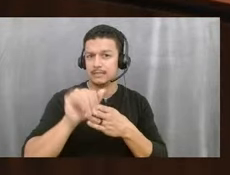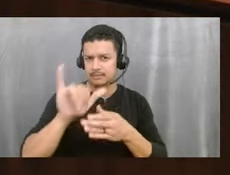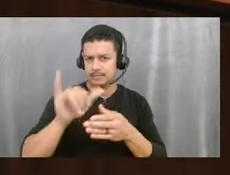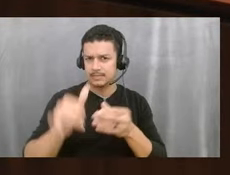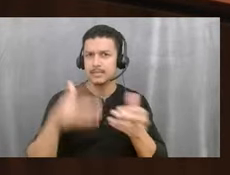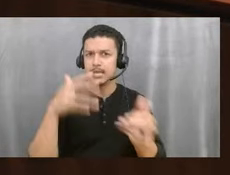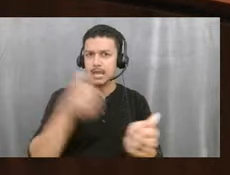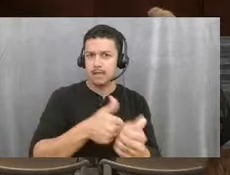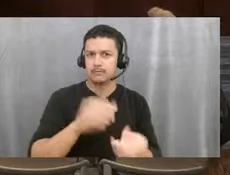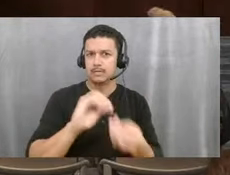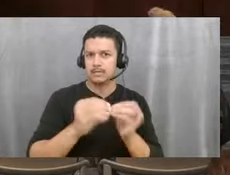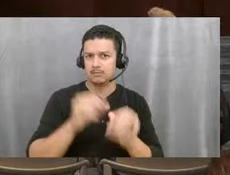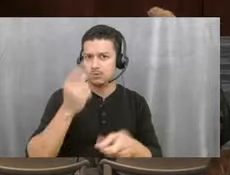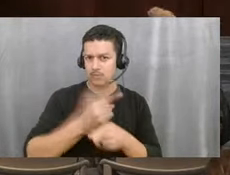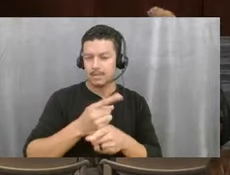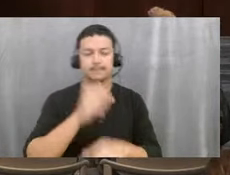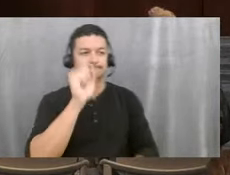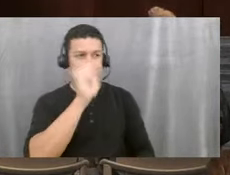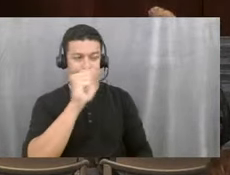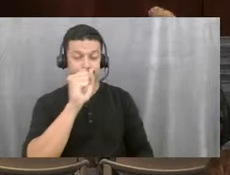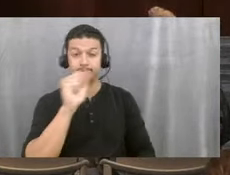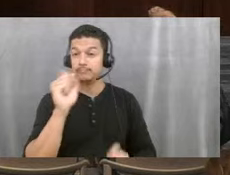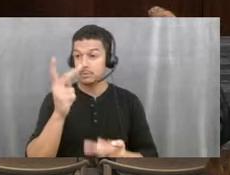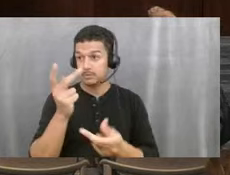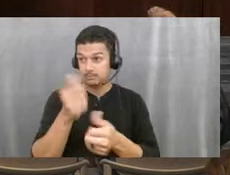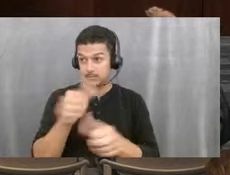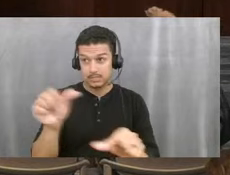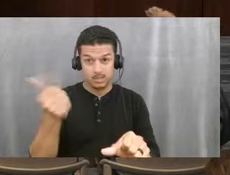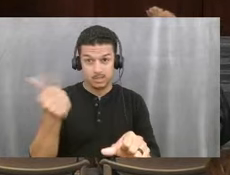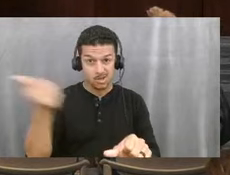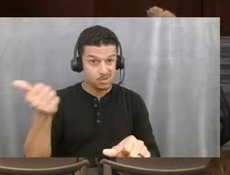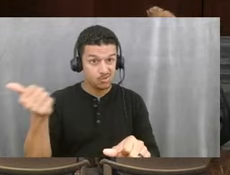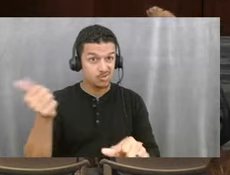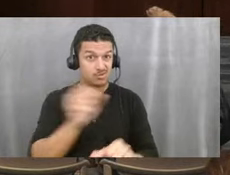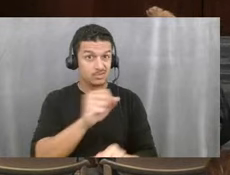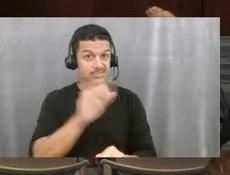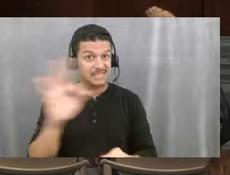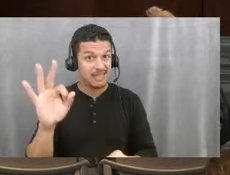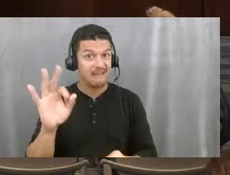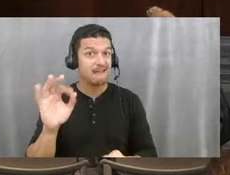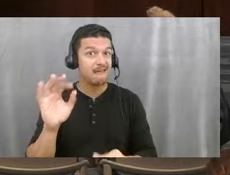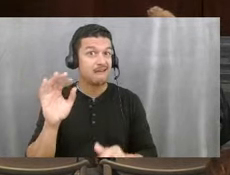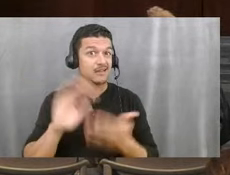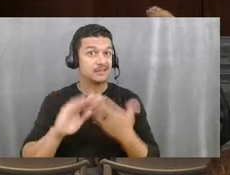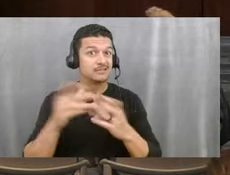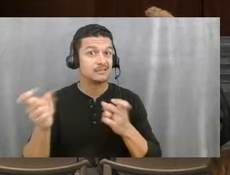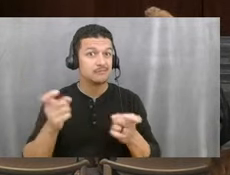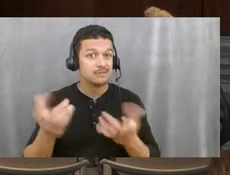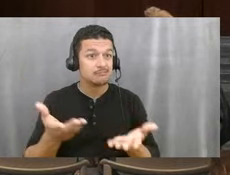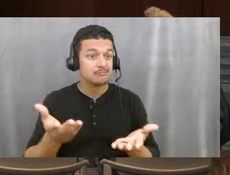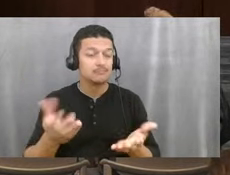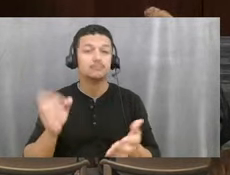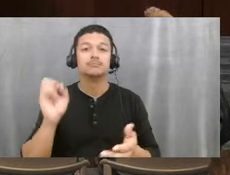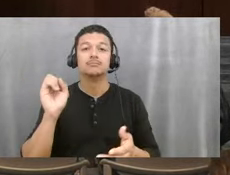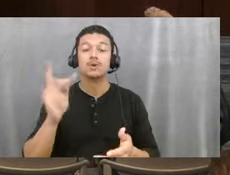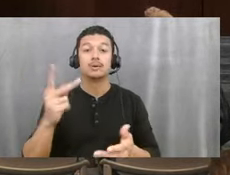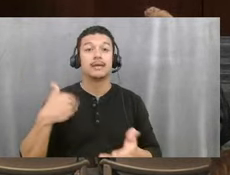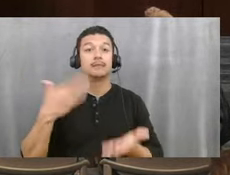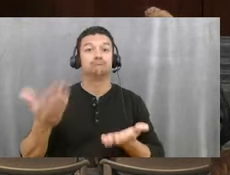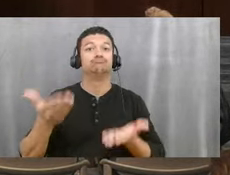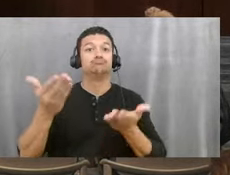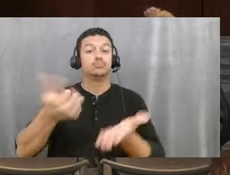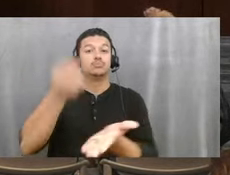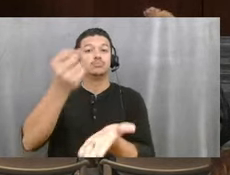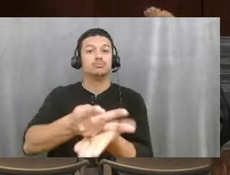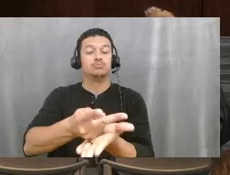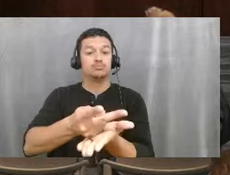6K. All right. Was there anything else from staff, city manager? Okay. We have a motion to approve the agenda as amended with